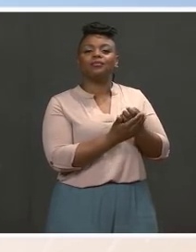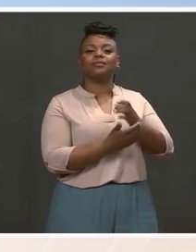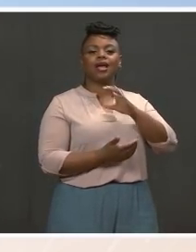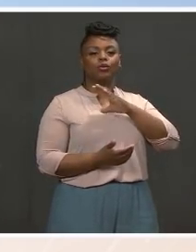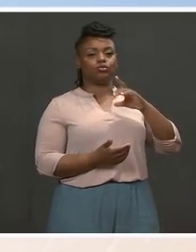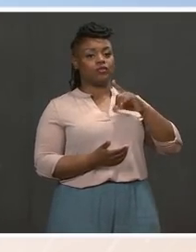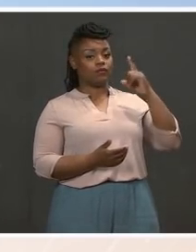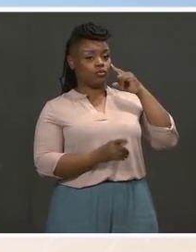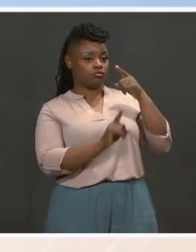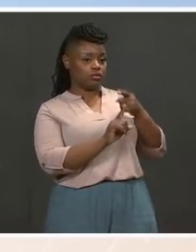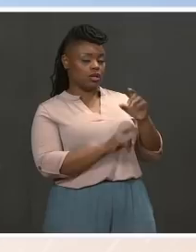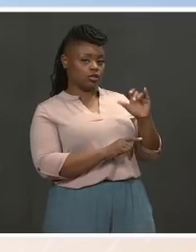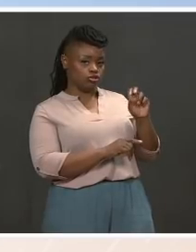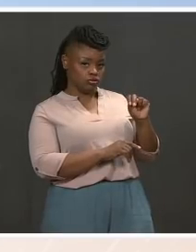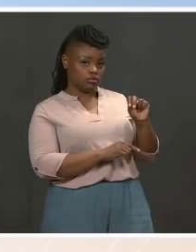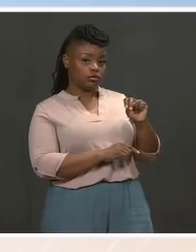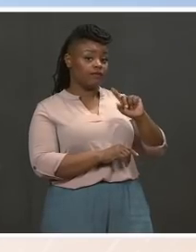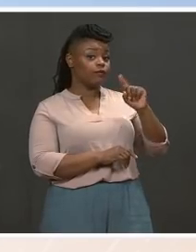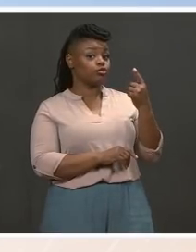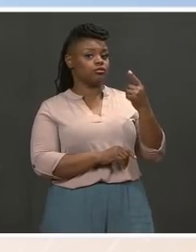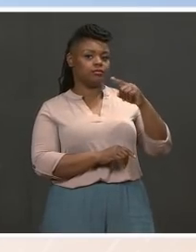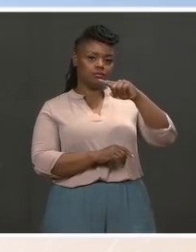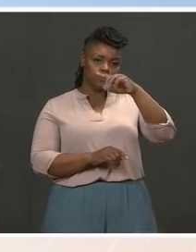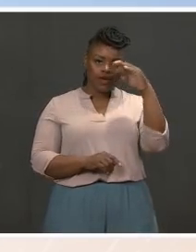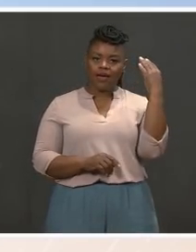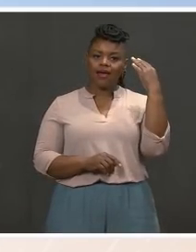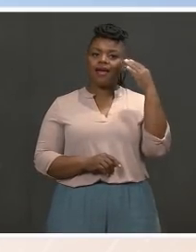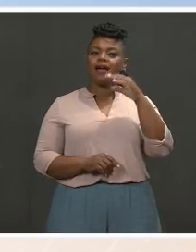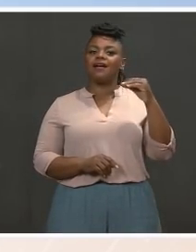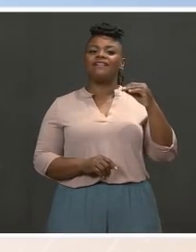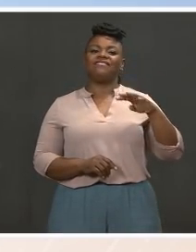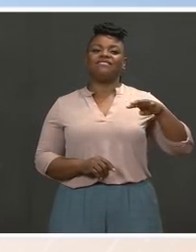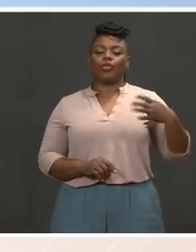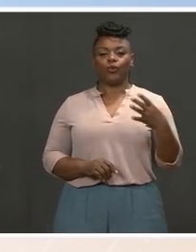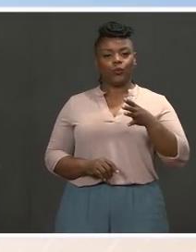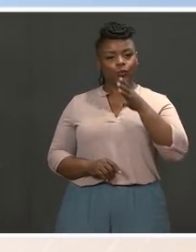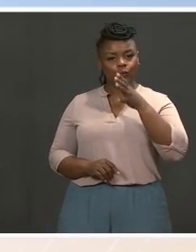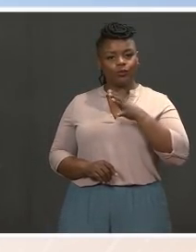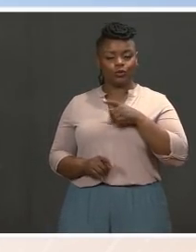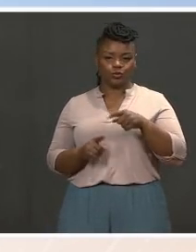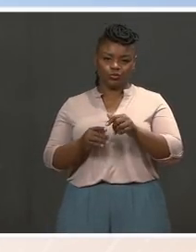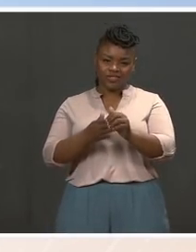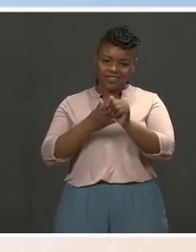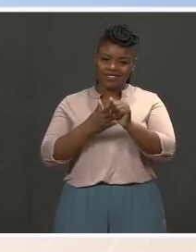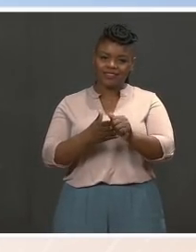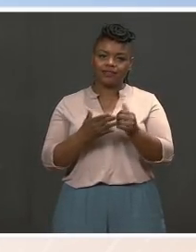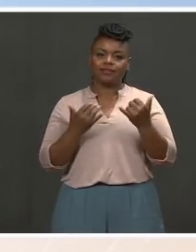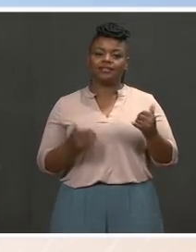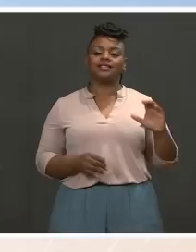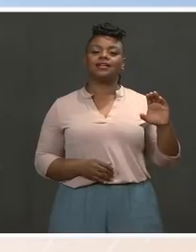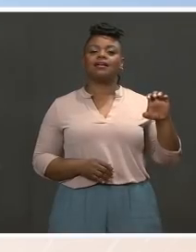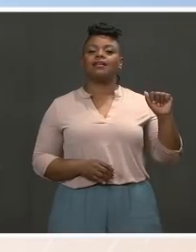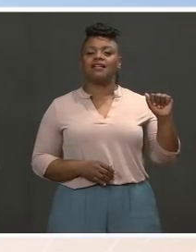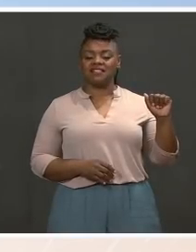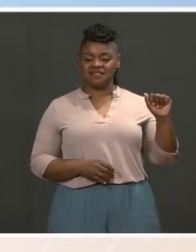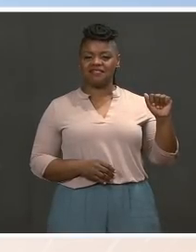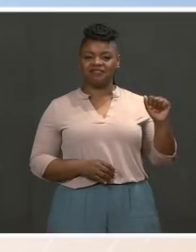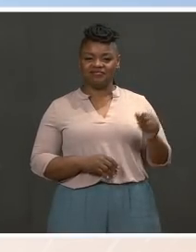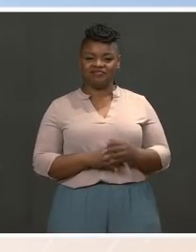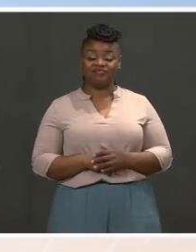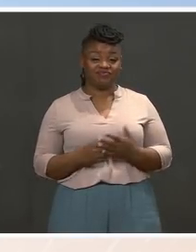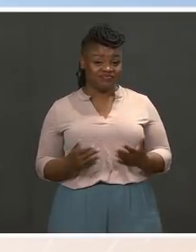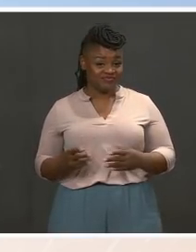African American and just the fourth woman to lead the CEA in the last 74 years of its existence. Heather is a longtime